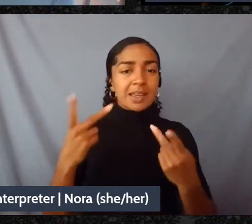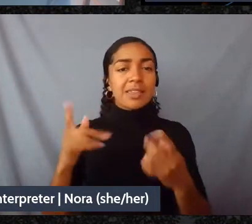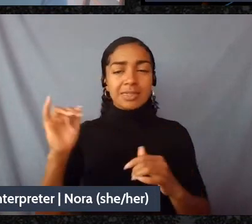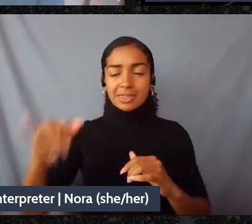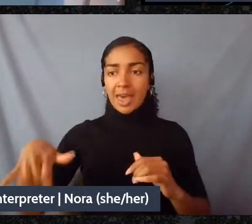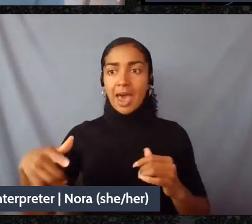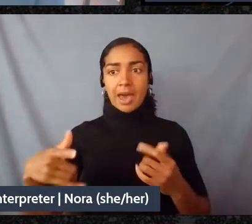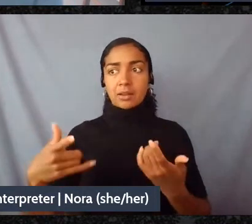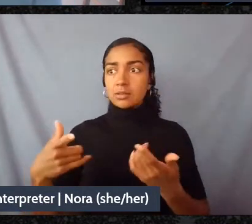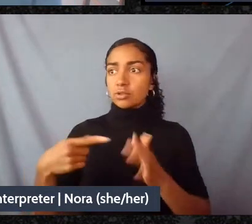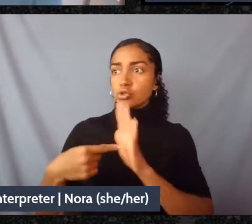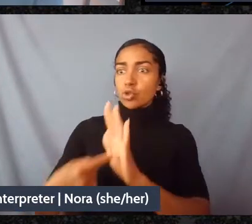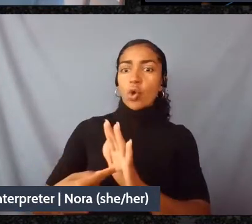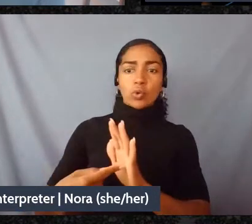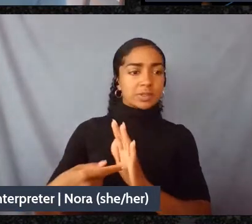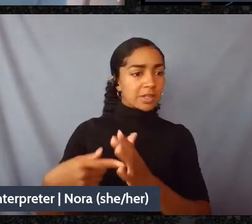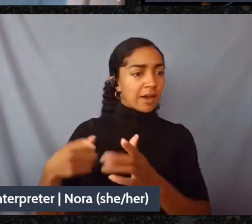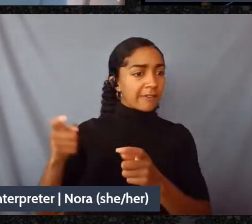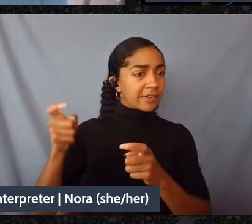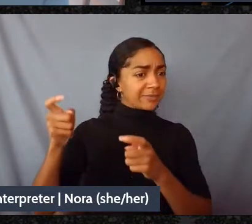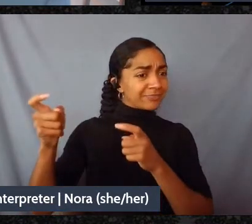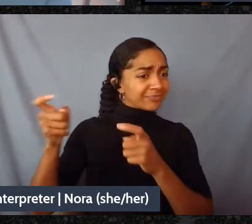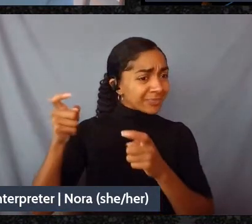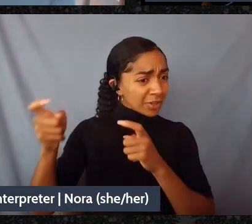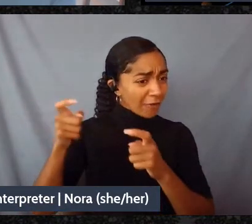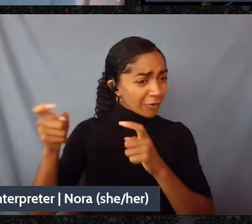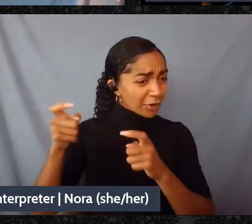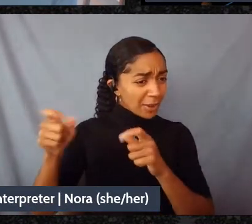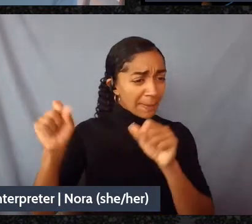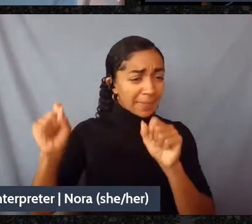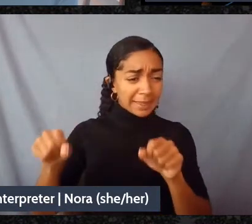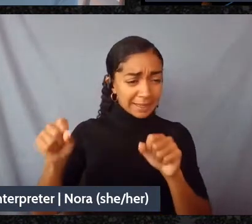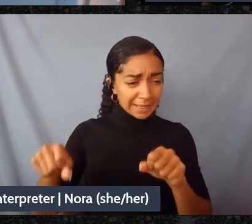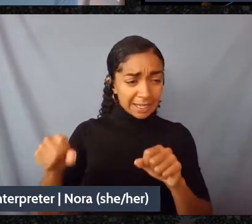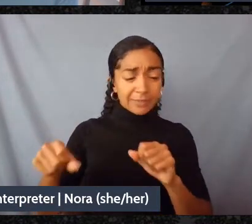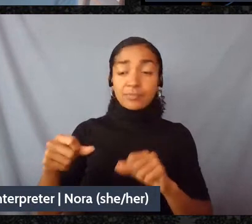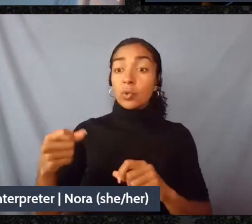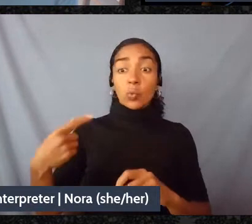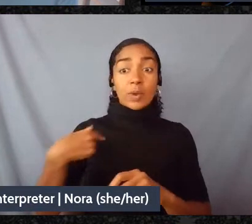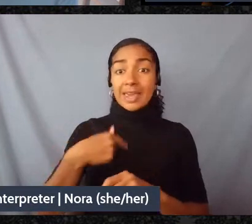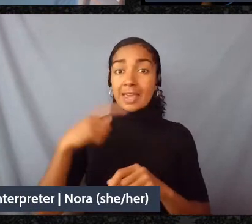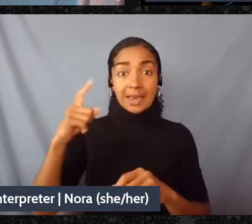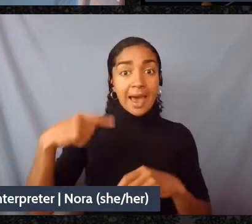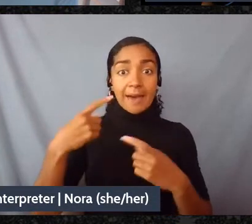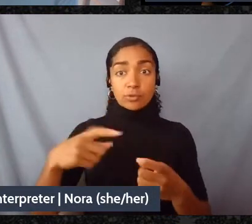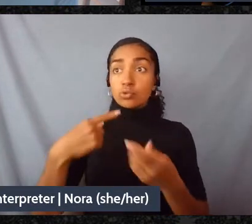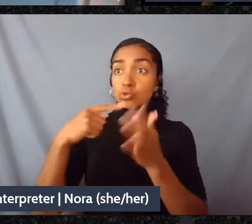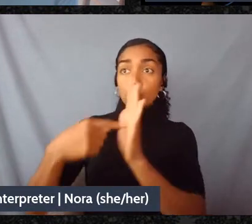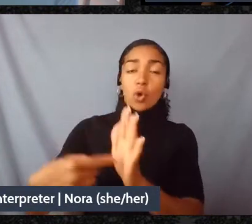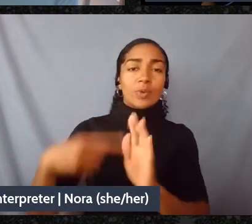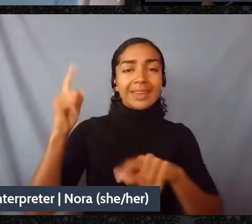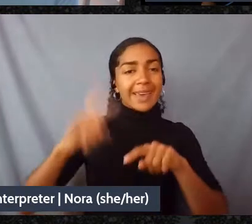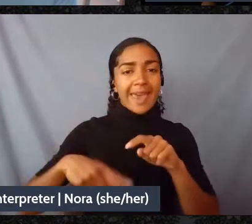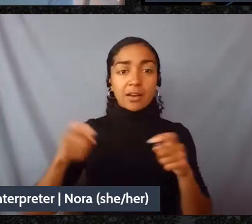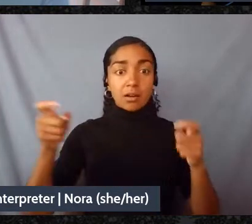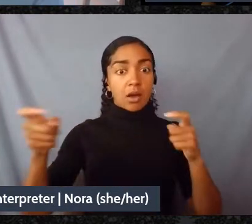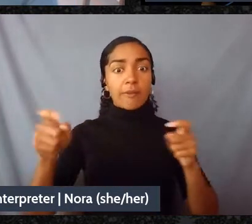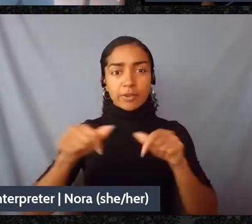how we can make it impossible for this colonial system to govern on stolen, occupied land. Yeah.